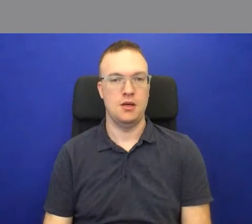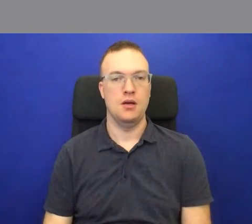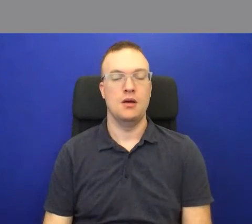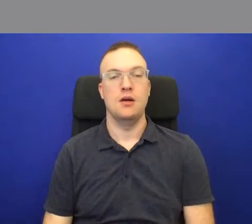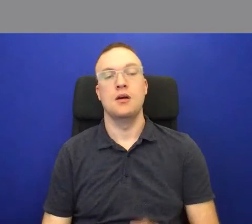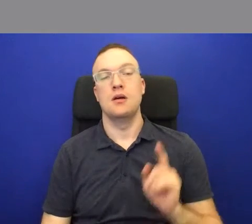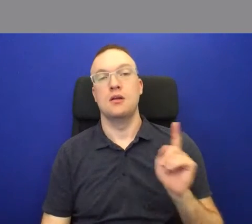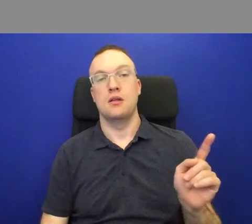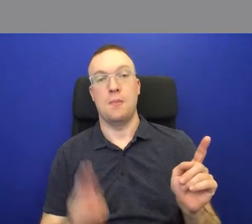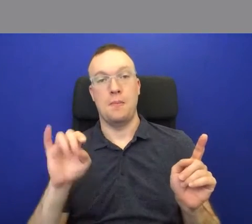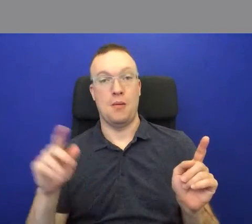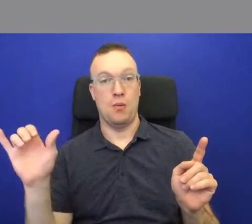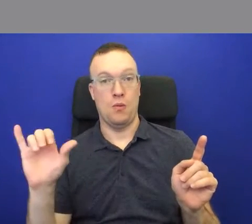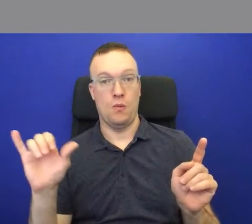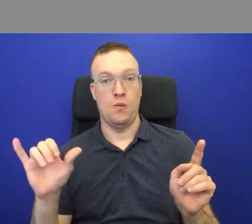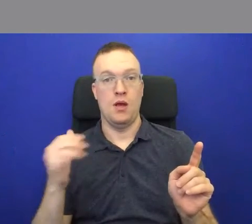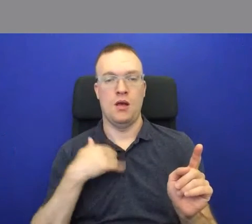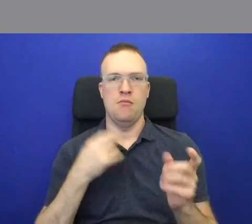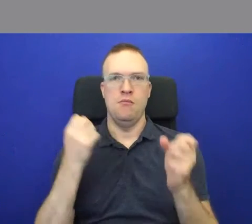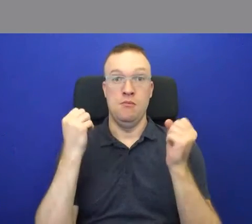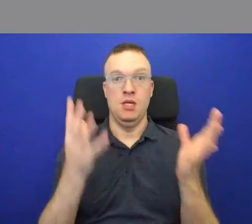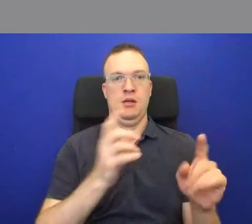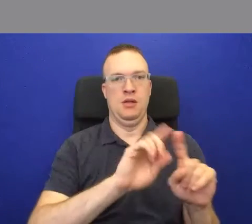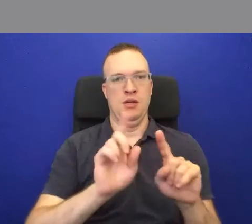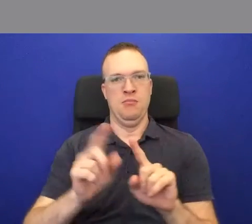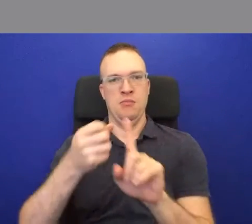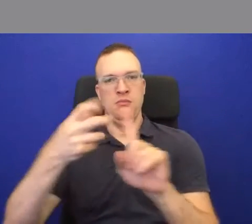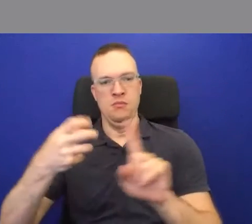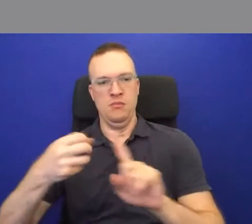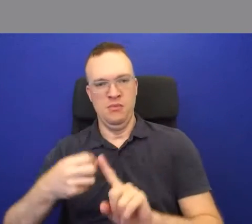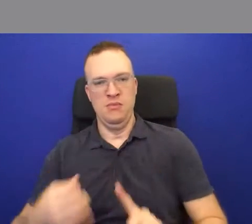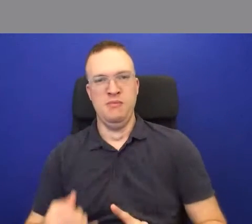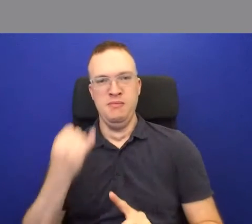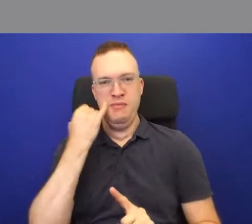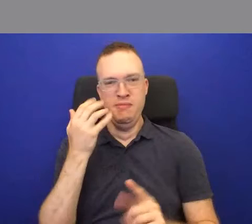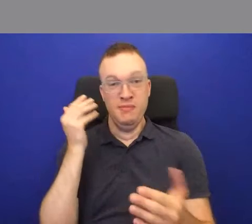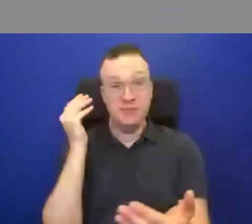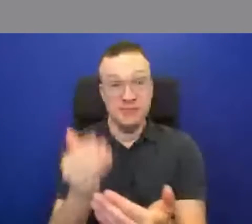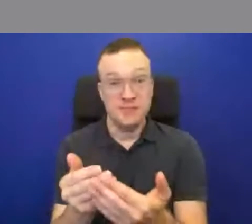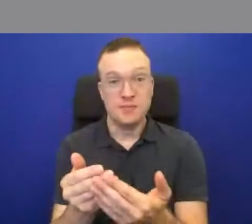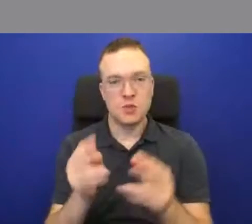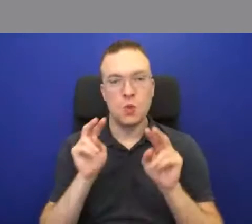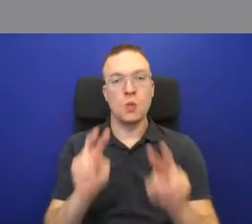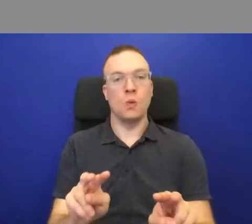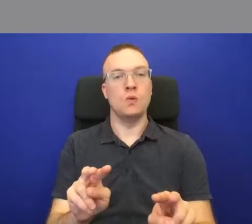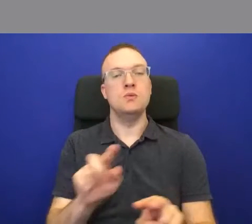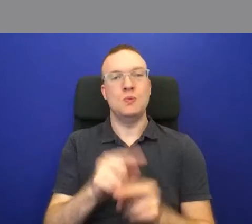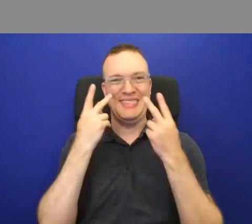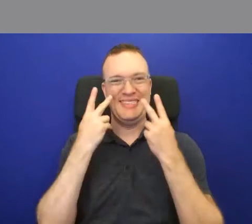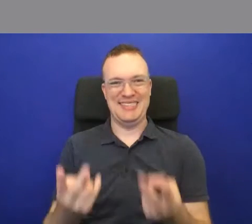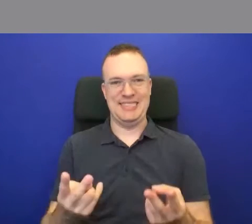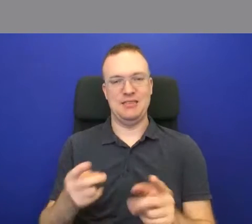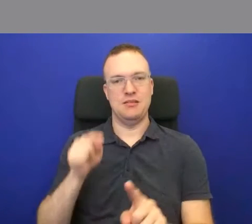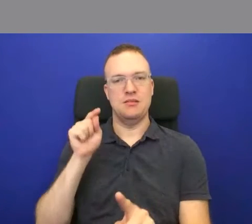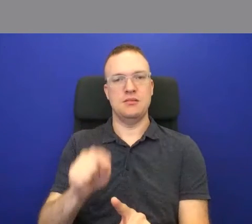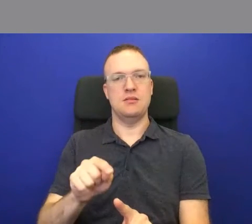also has an awful loss of detail on it, and if we move in closer, we can see that it has